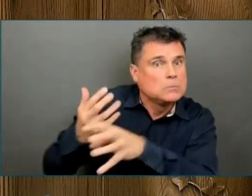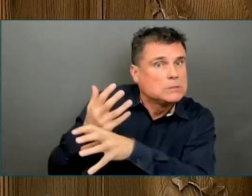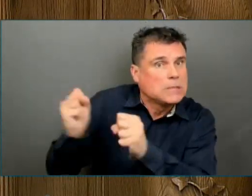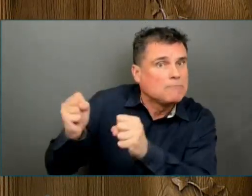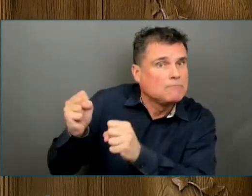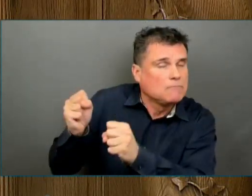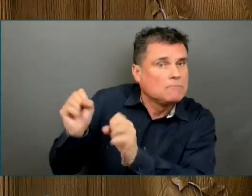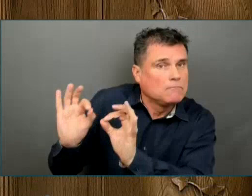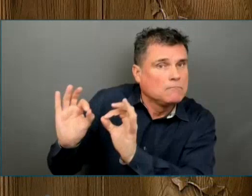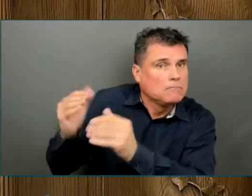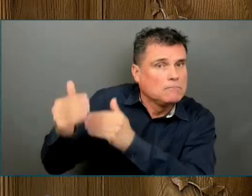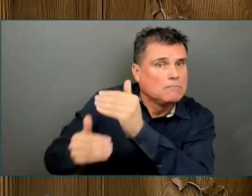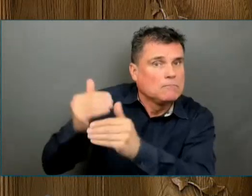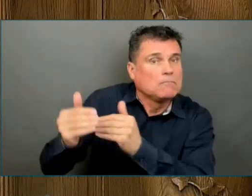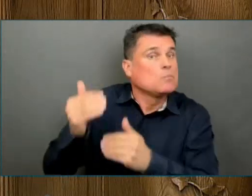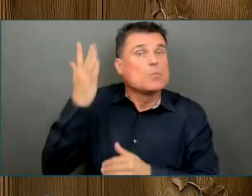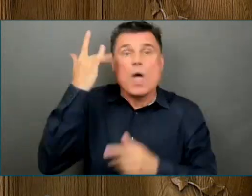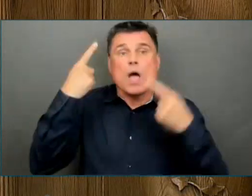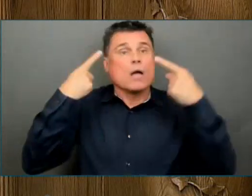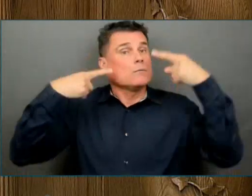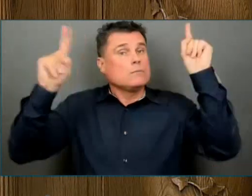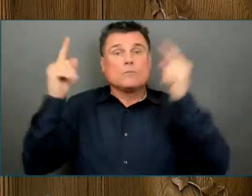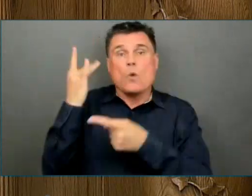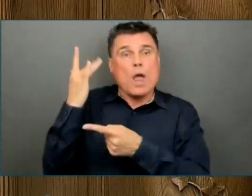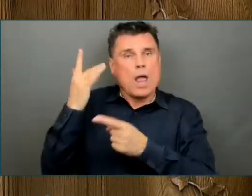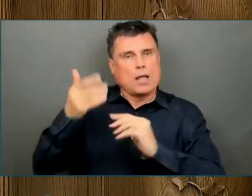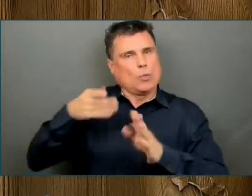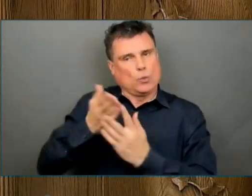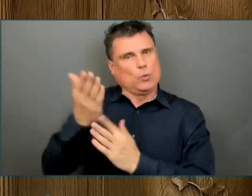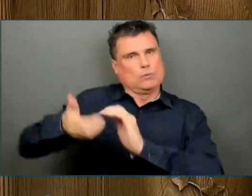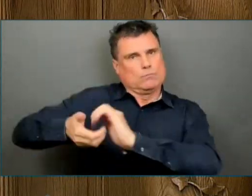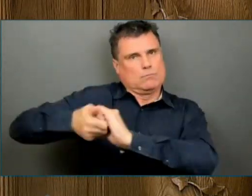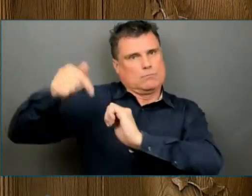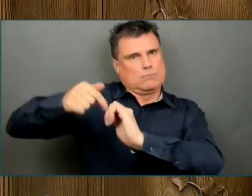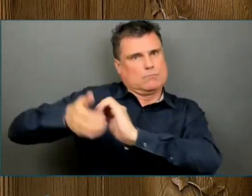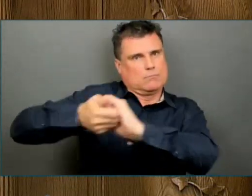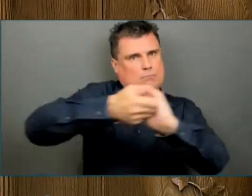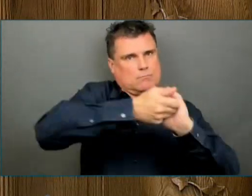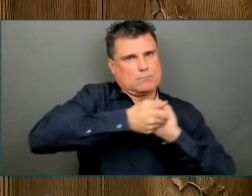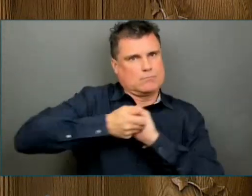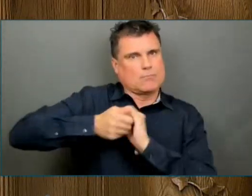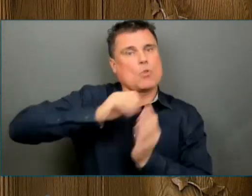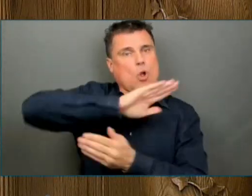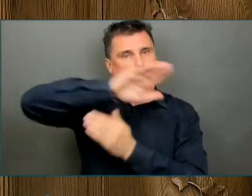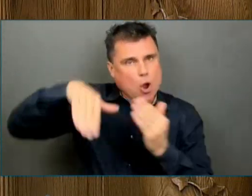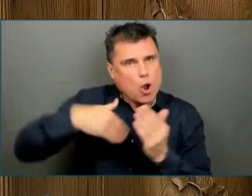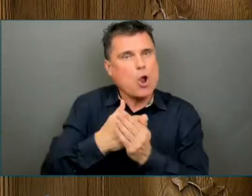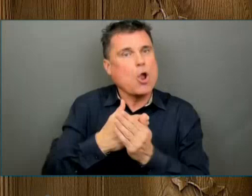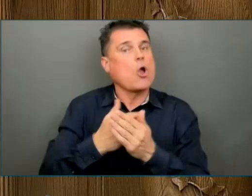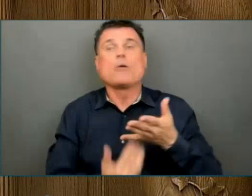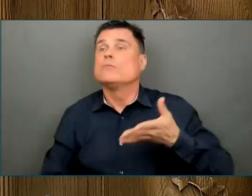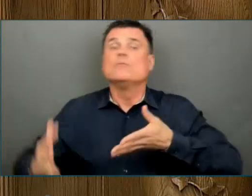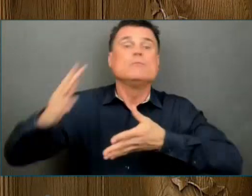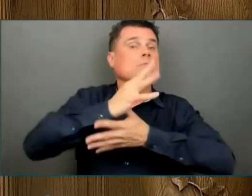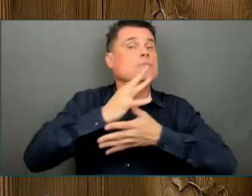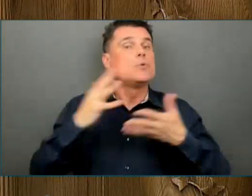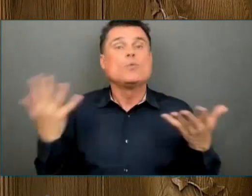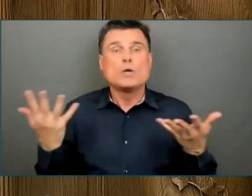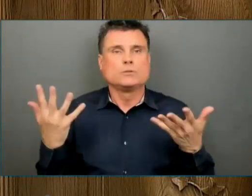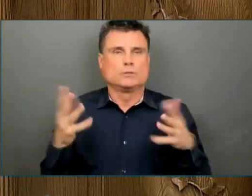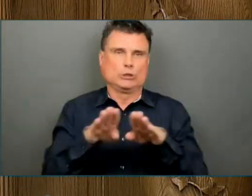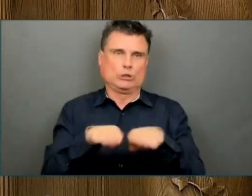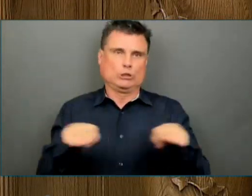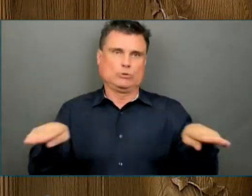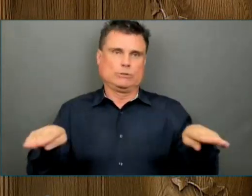Everyone pulled together in the best interests of kids. Teachers and educational assistants, principals